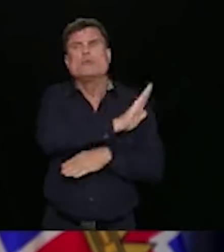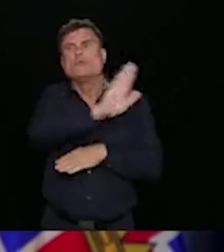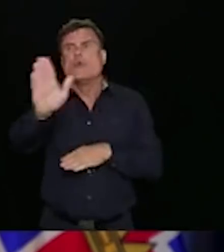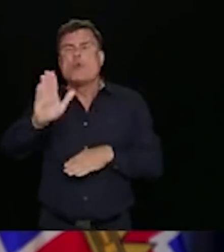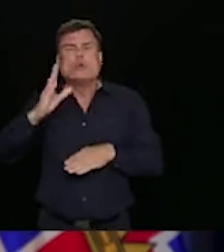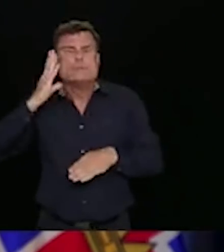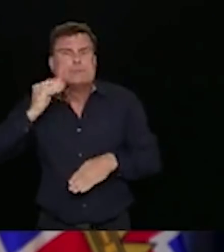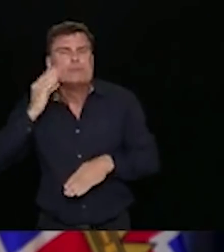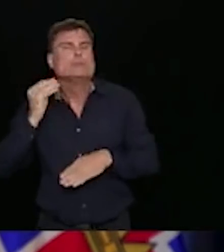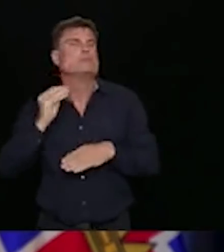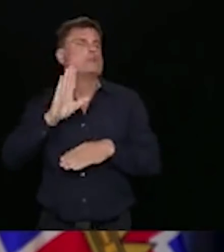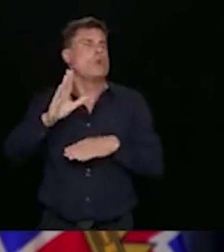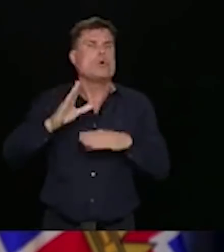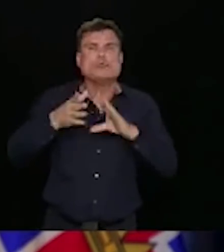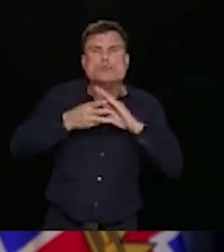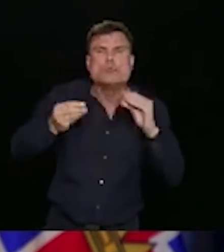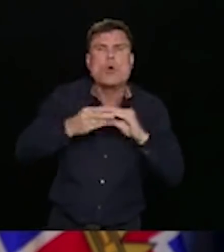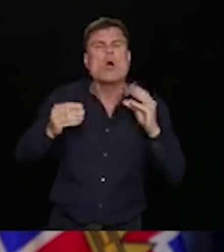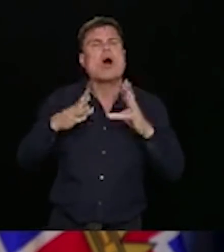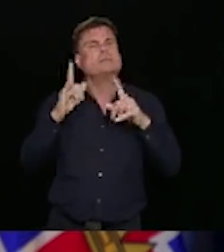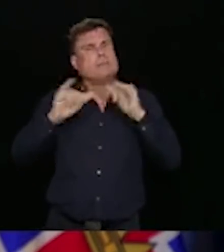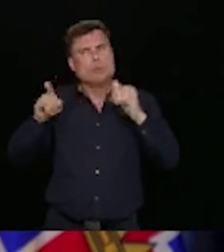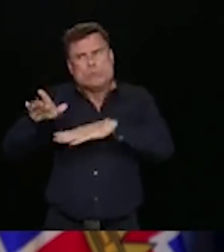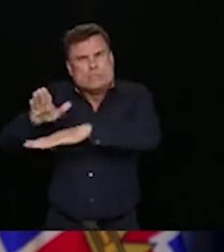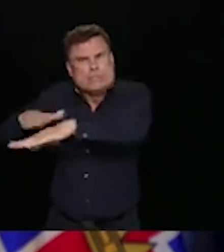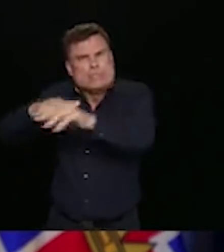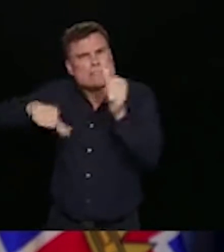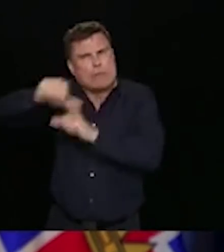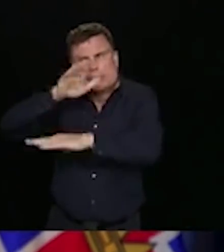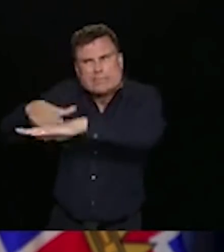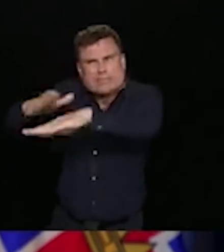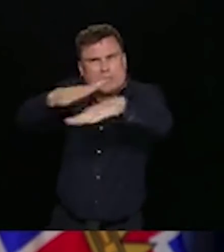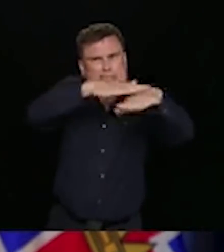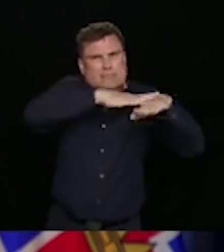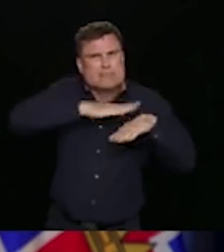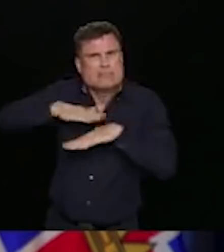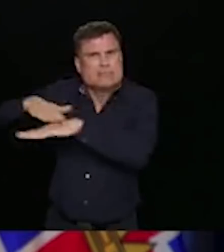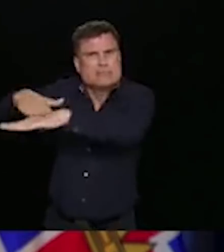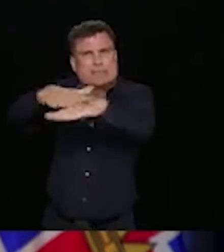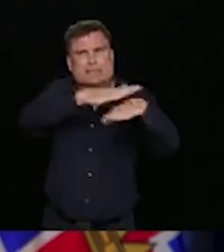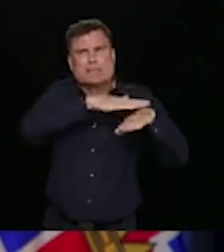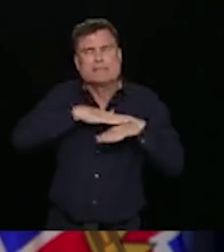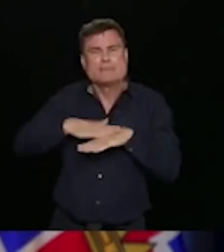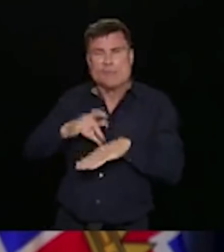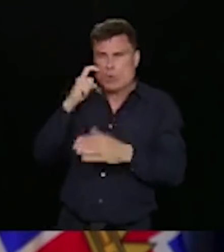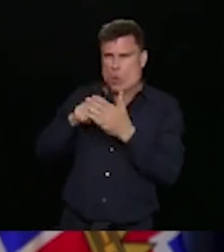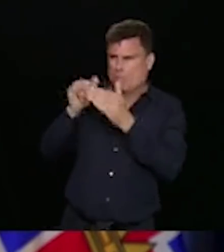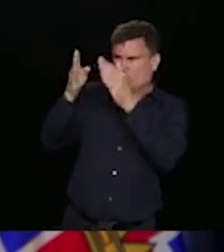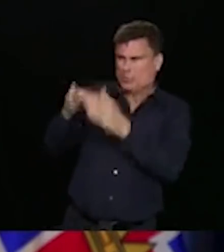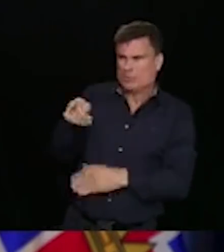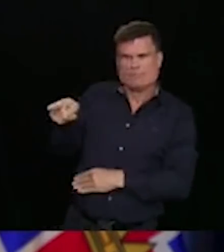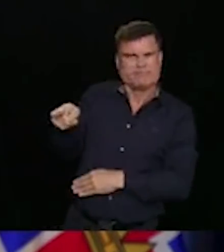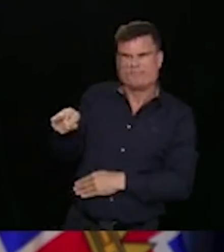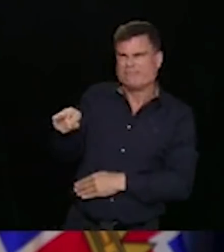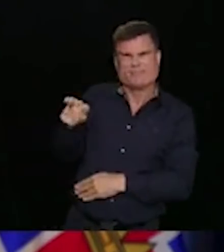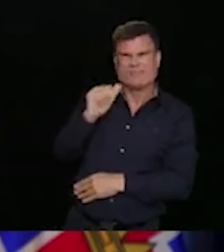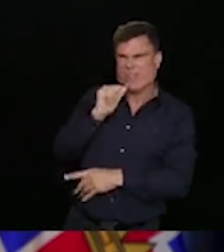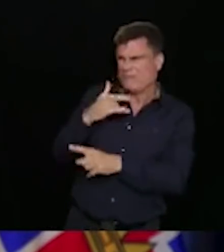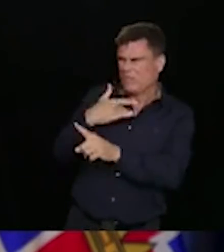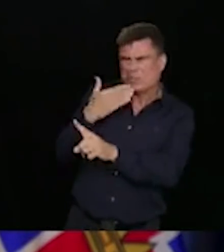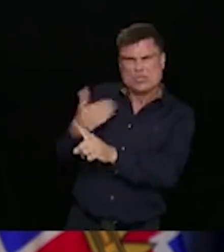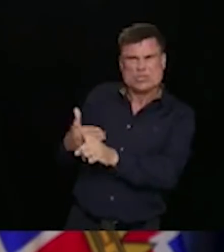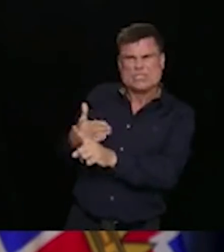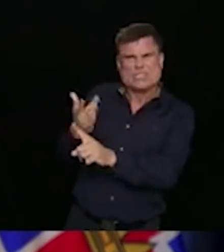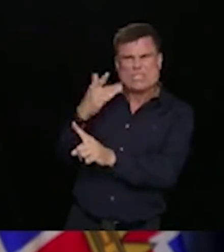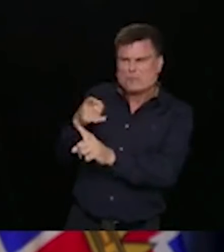if they're not feeling well and they want to go out with you or if they're supposed to be staying home and isolating. Support them in